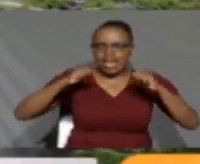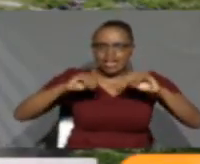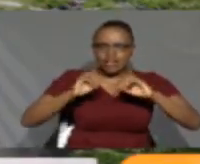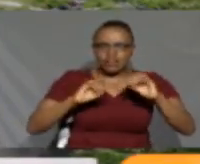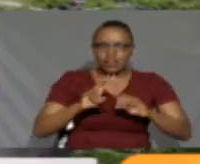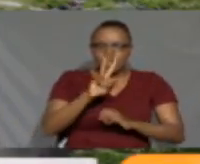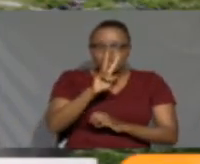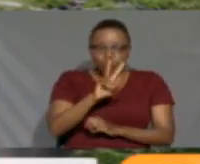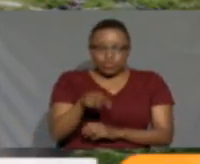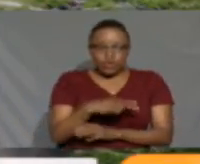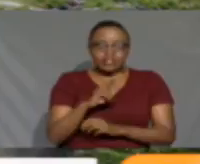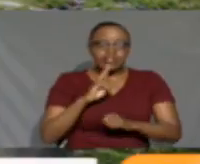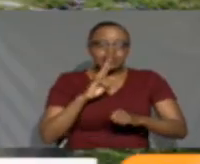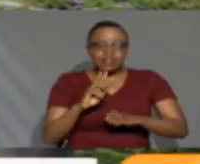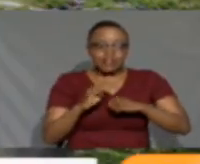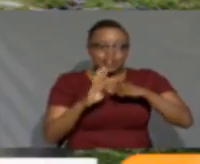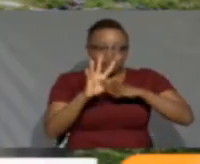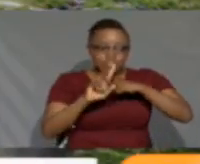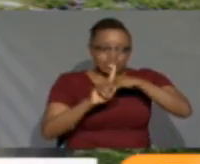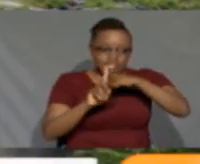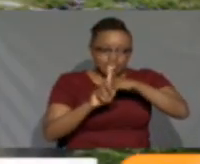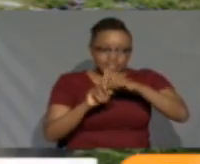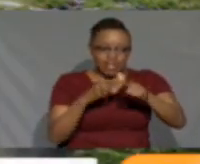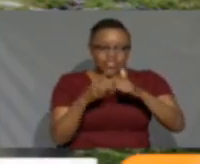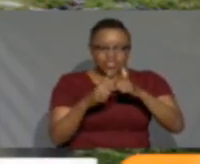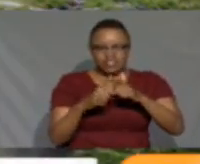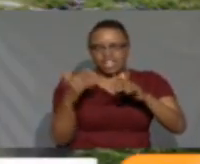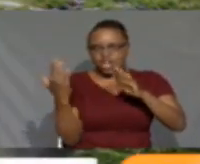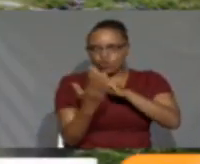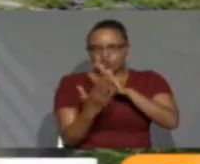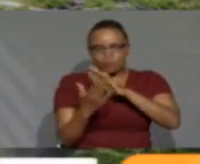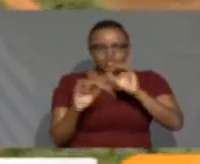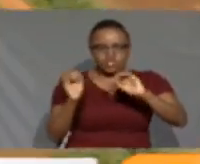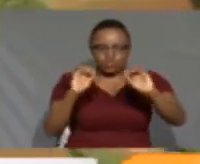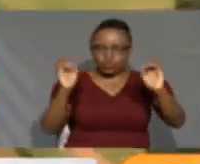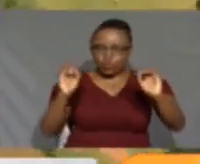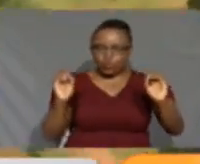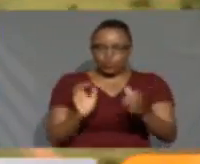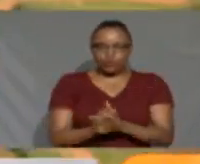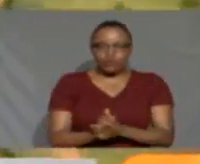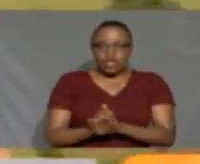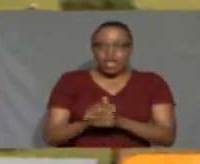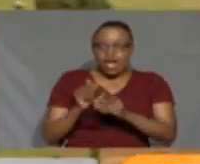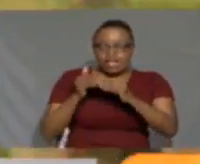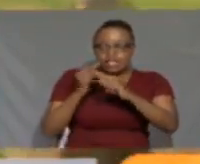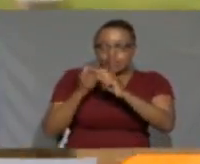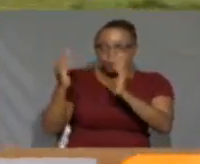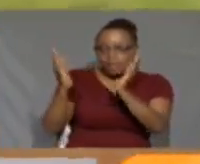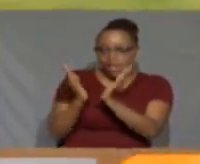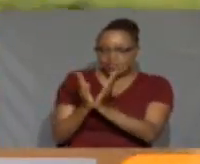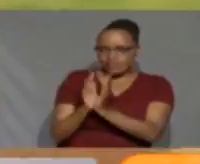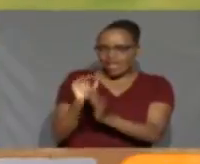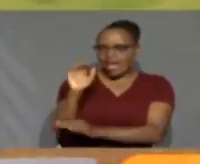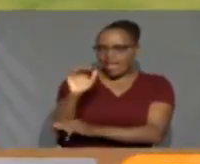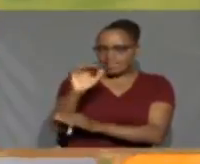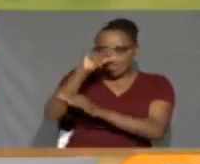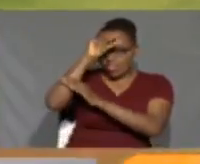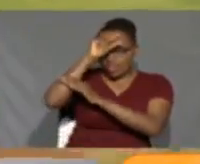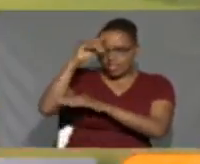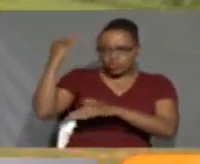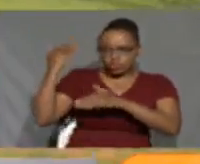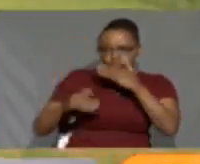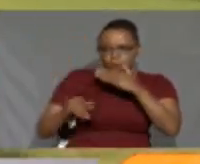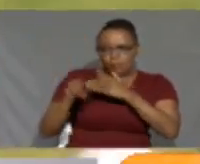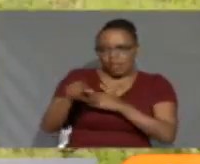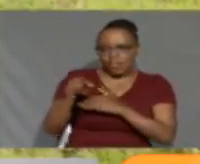2,746 parcels without documentation. Some leaders from the Rift Valley have called on the government to hold